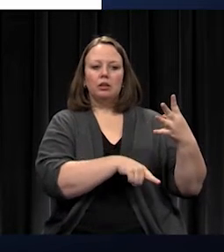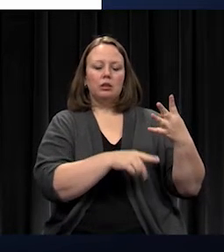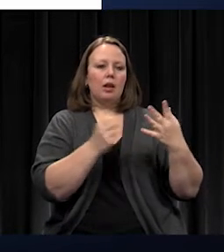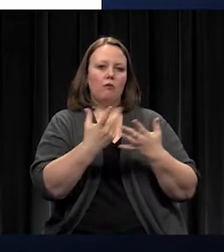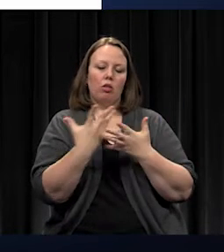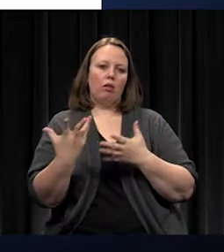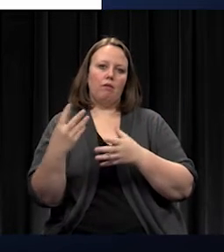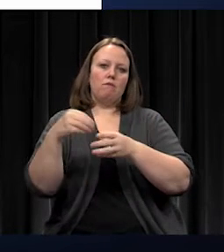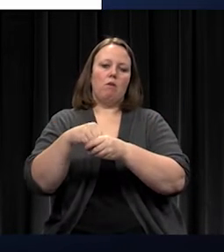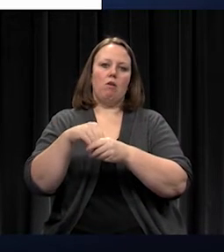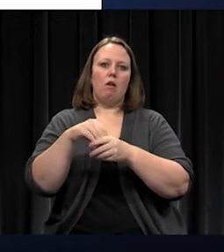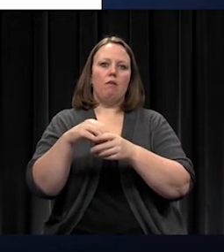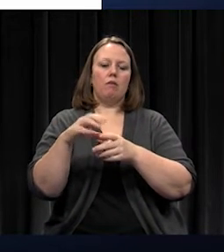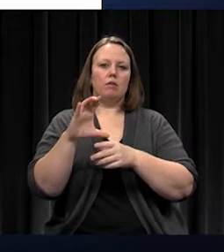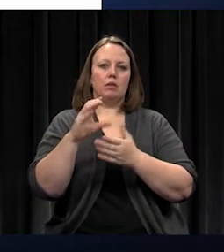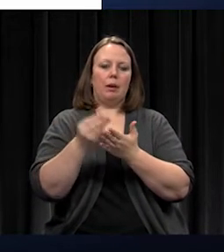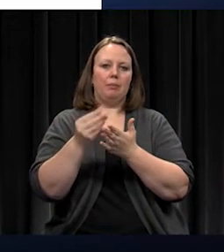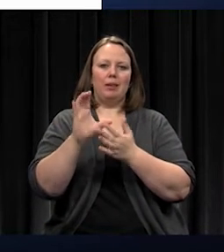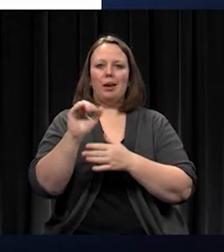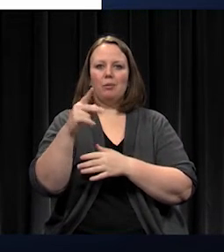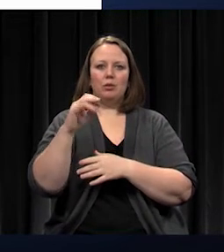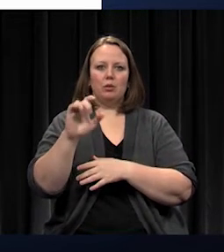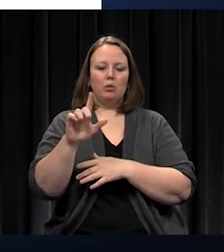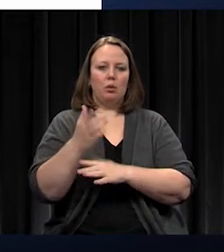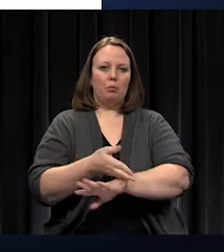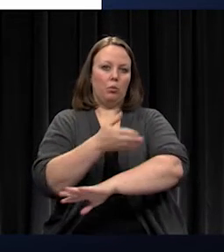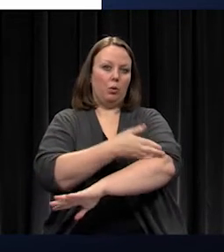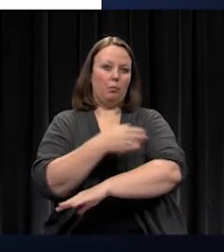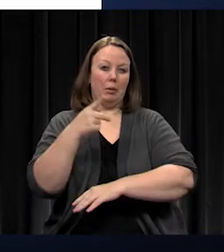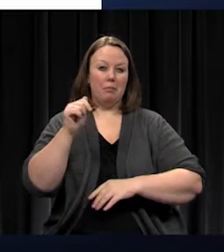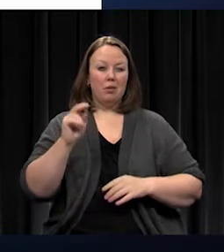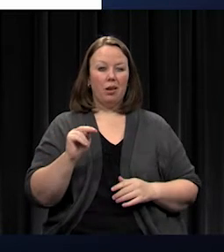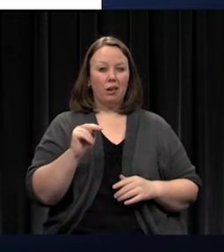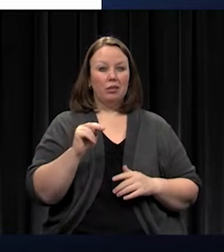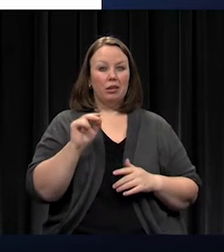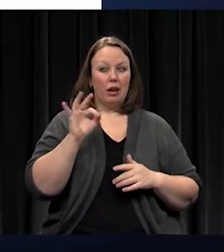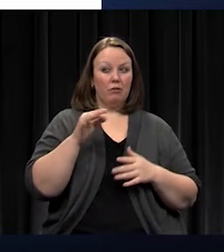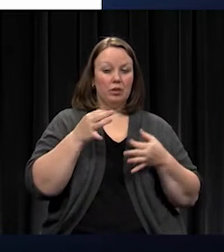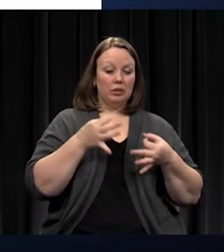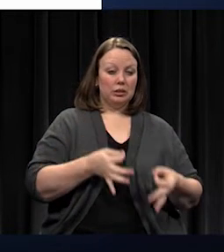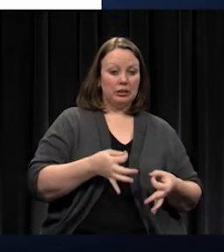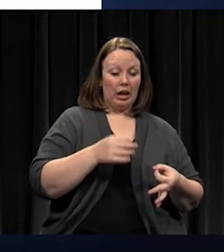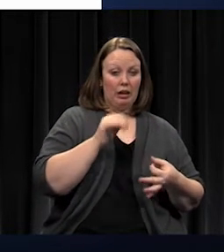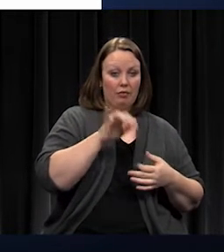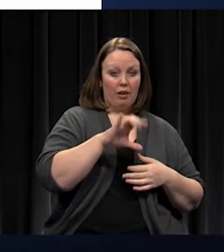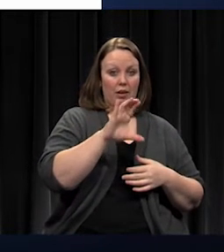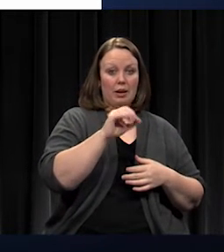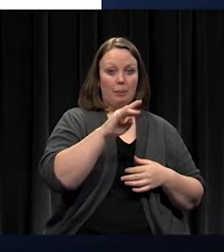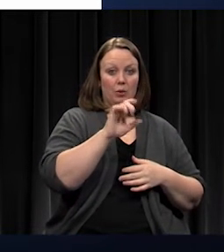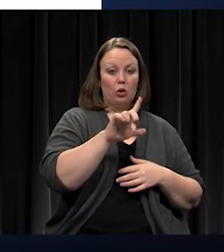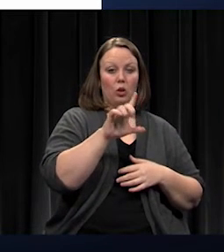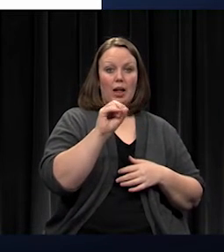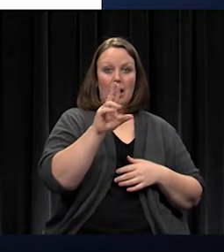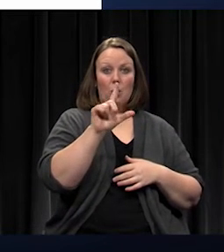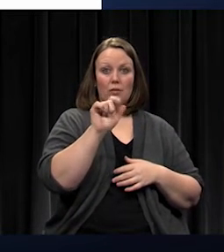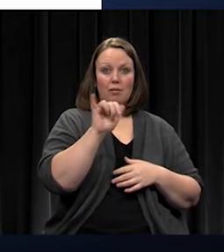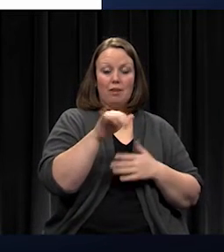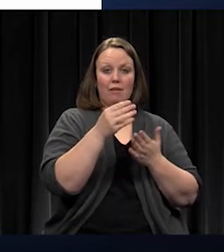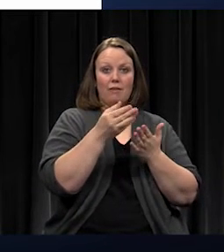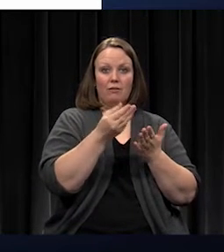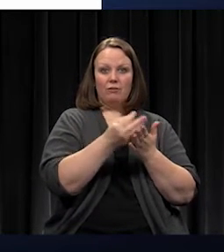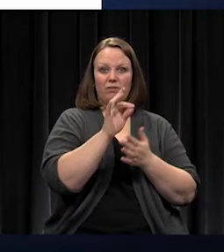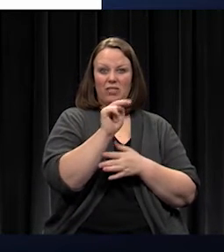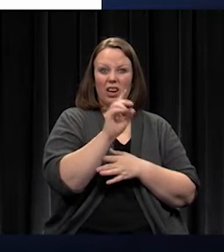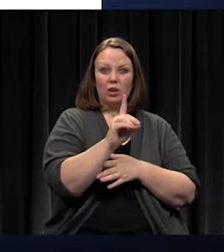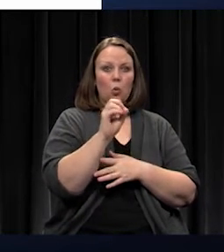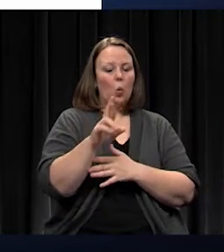improvement plan. Regardless if we ultimately decide this is a capital outlay fund or this should be funded through a bond issue. We